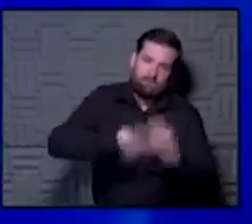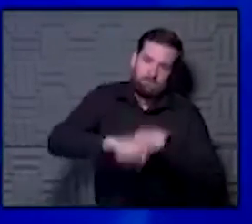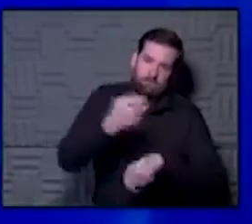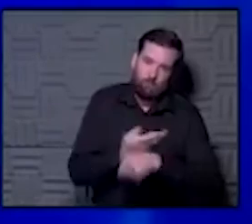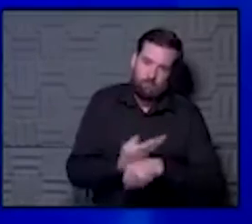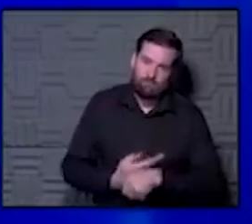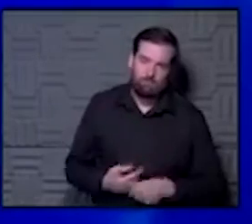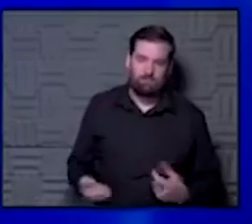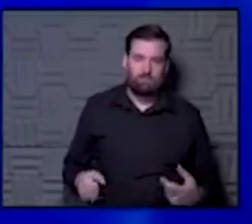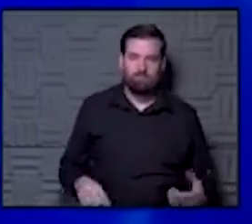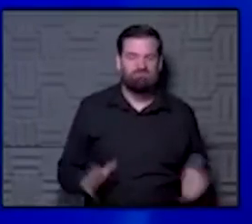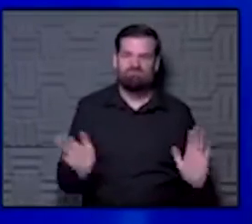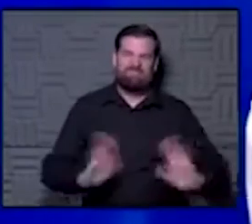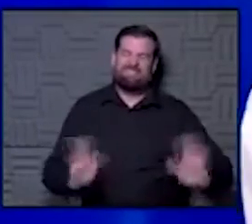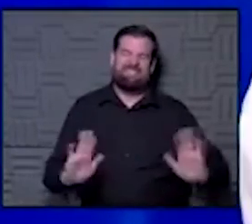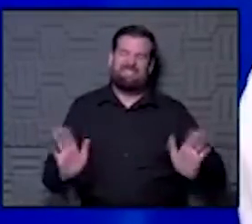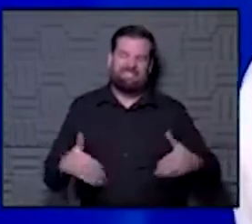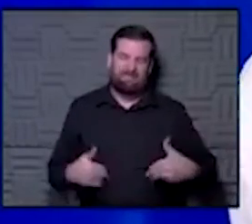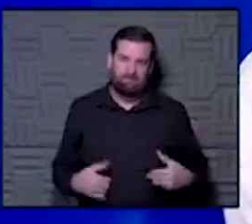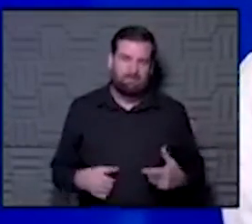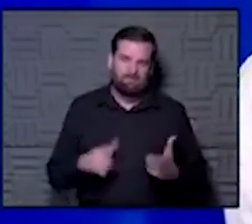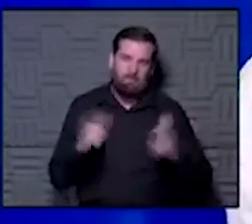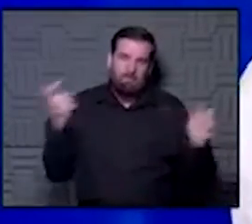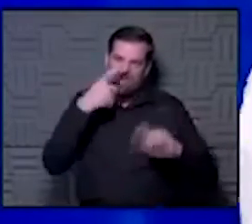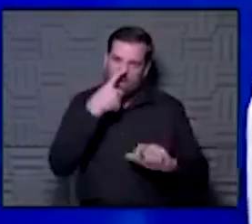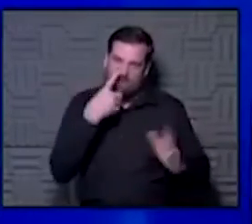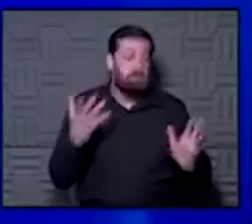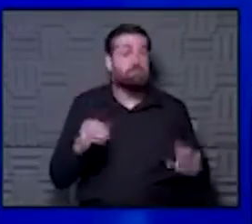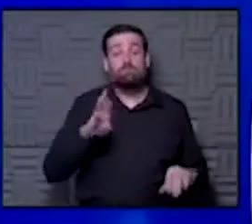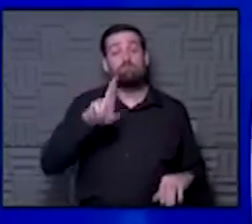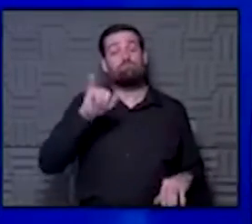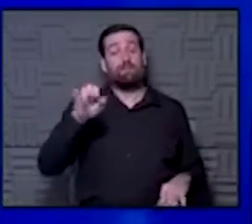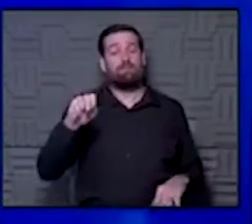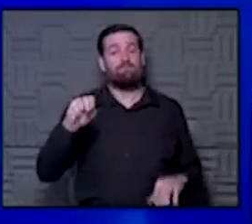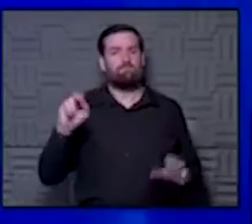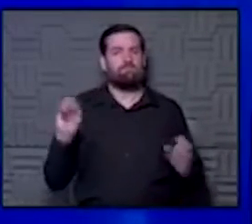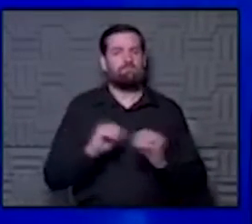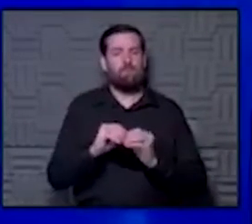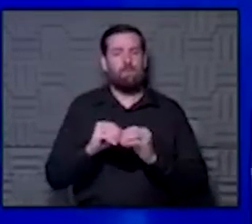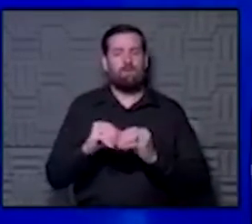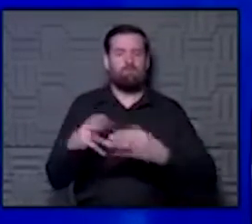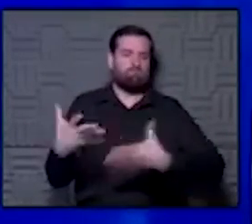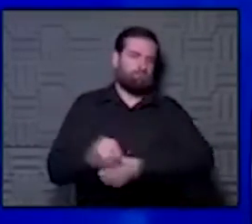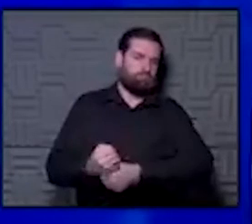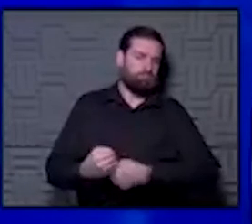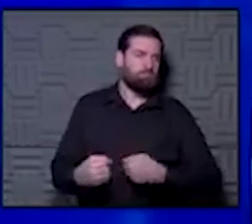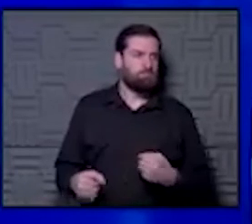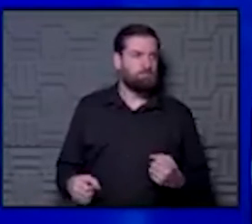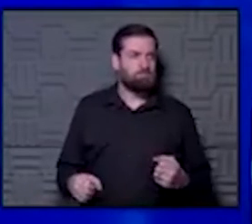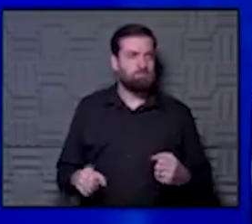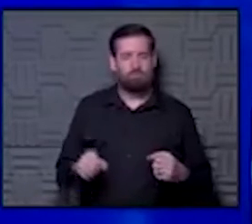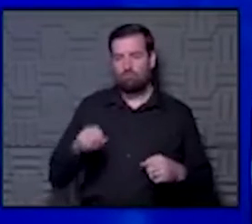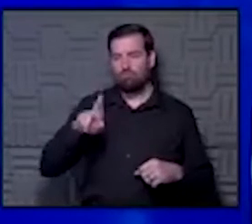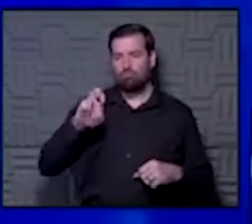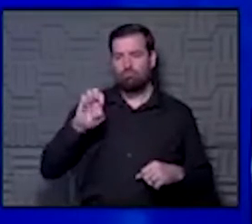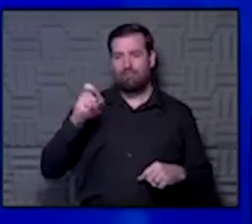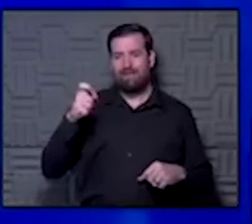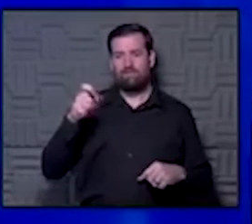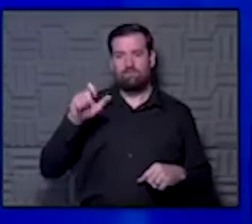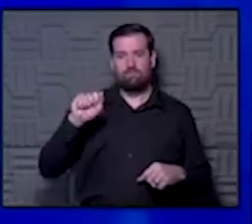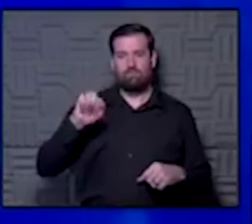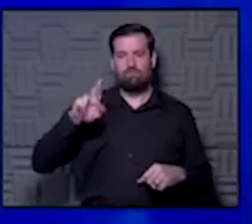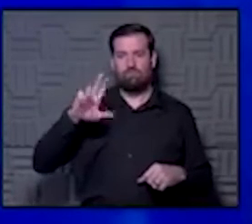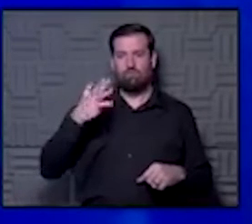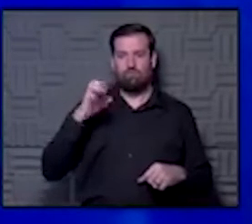have a really big nose, so we don't need a small swab. Okay. And Brian, I'm going to try to make this more succinct, but he said Rex Archer, which I believe is